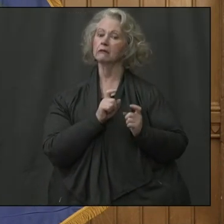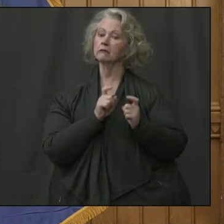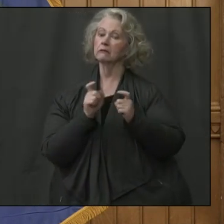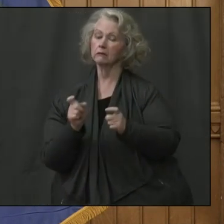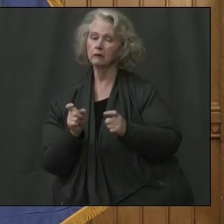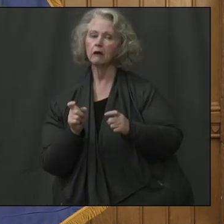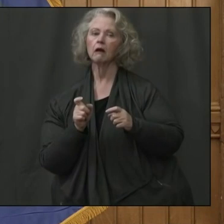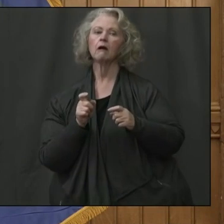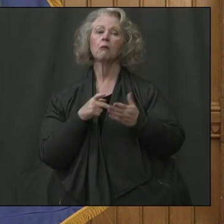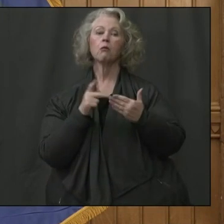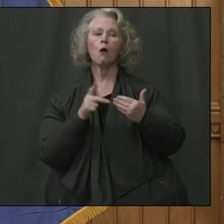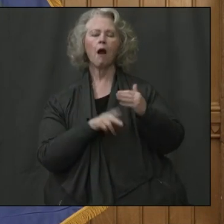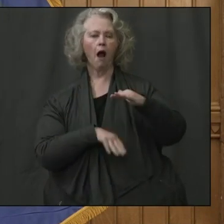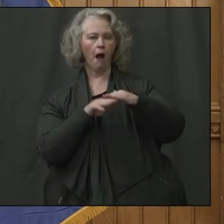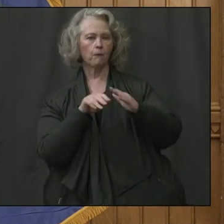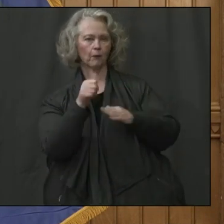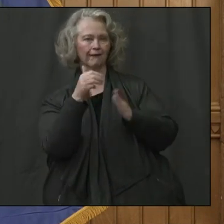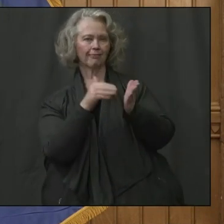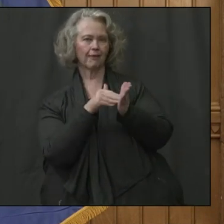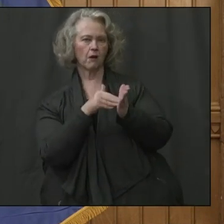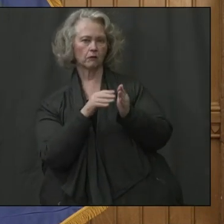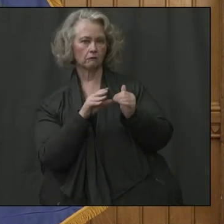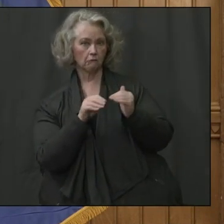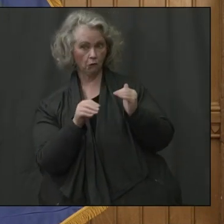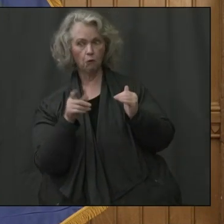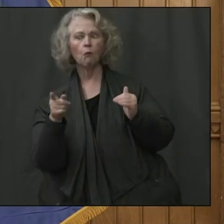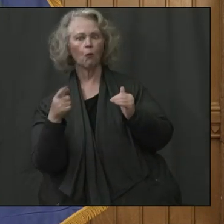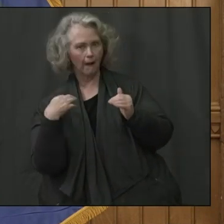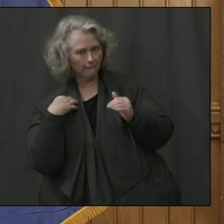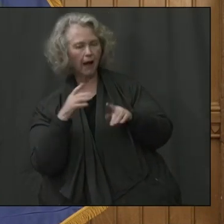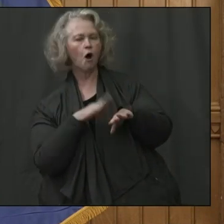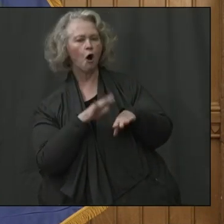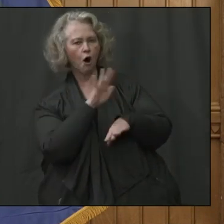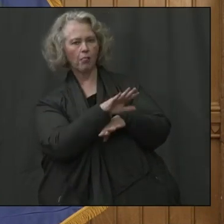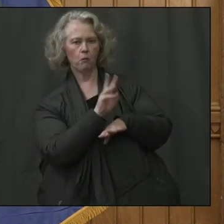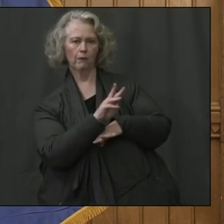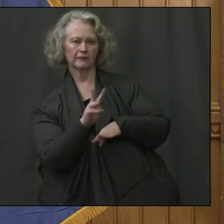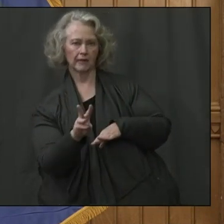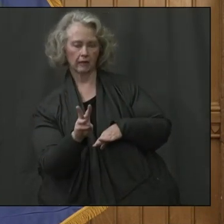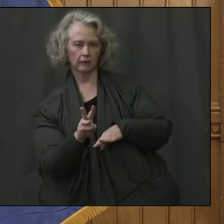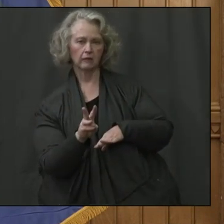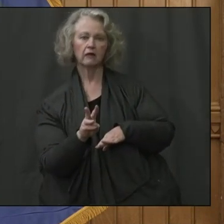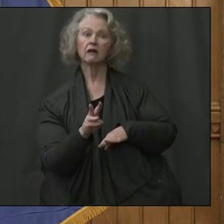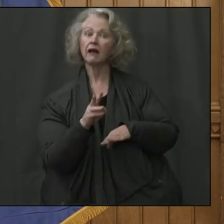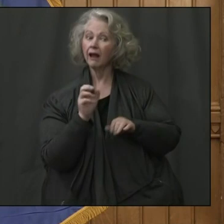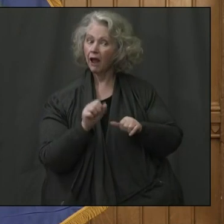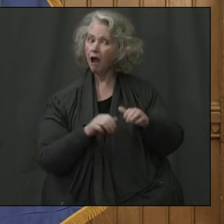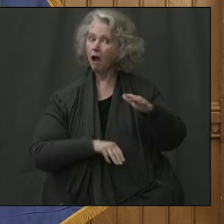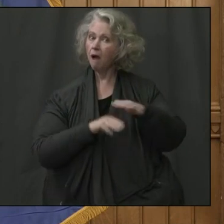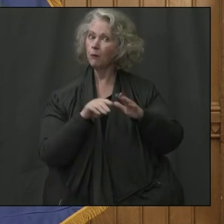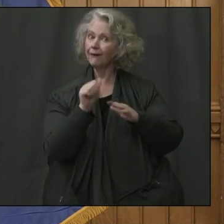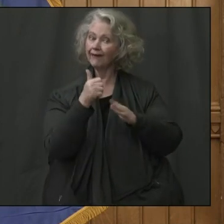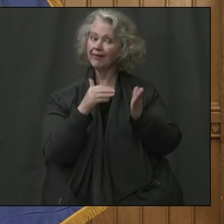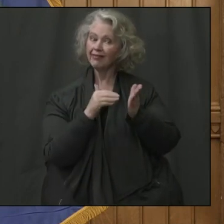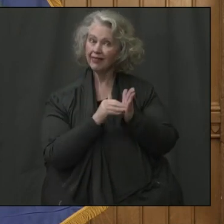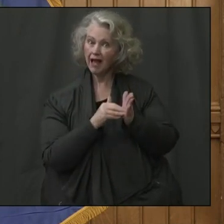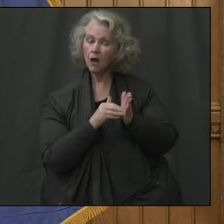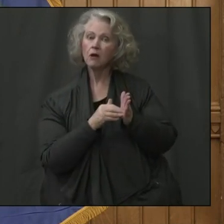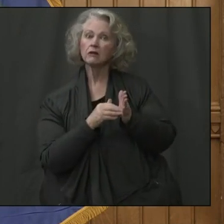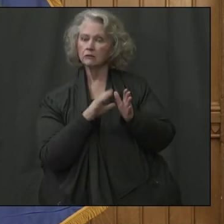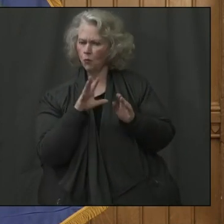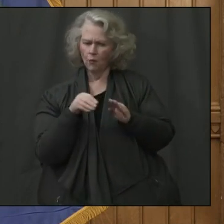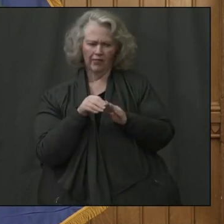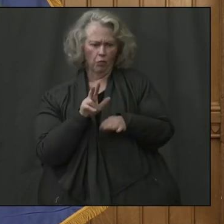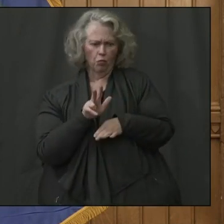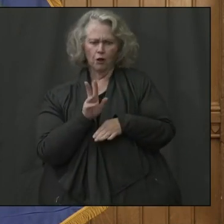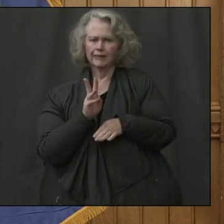Apply for that, uh, on the SBA site. That has, that can give you, uh, $10,000 within 36 hours.